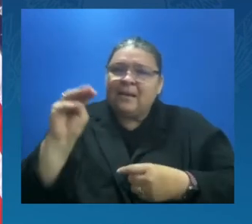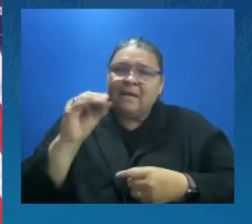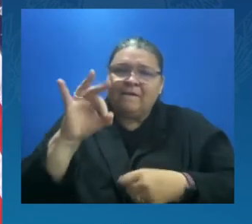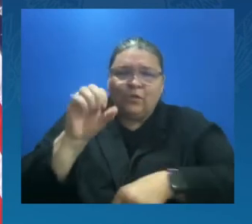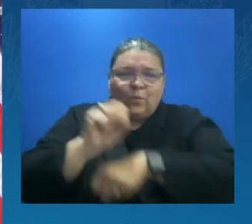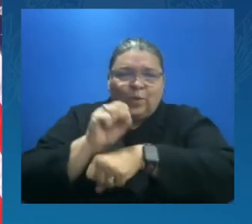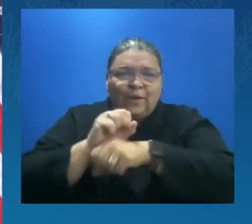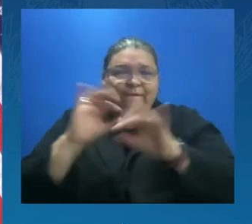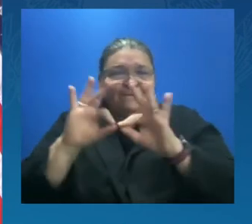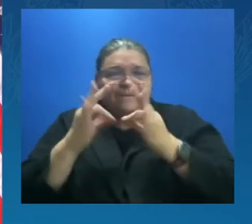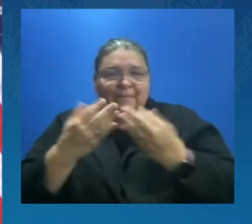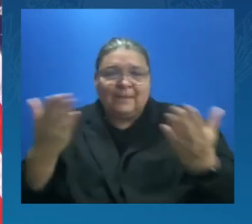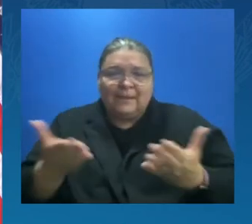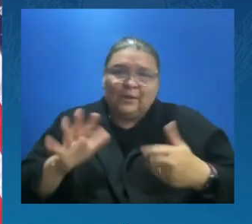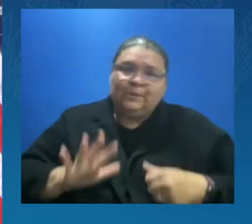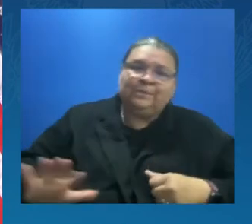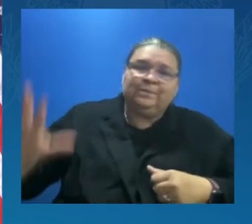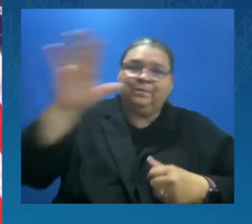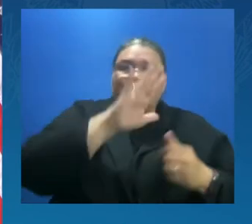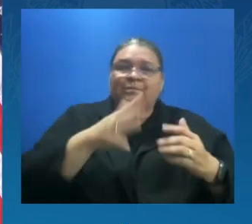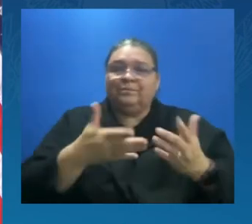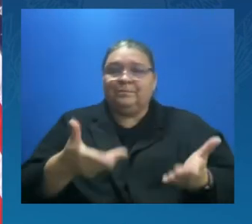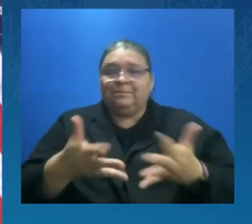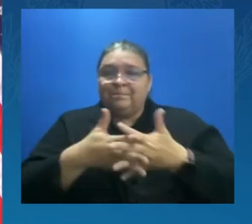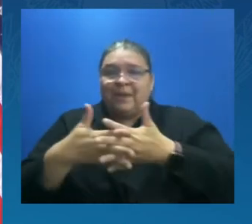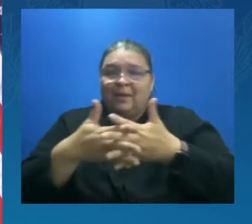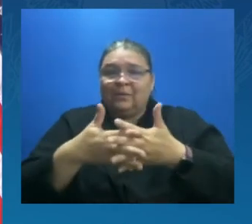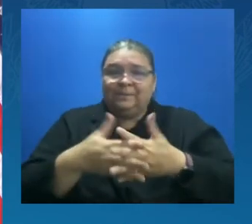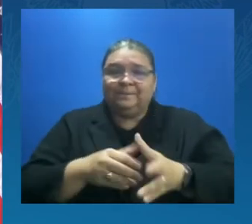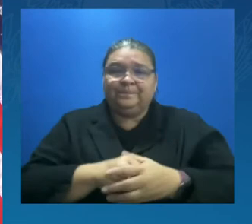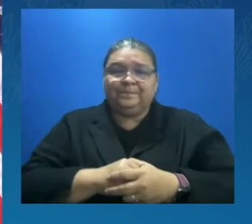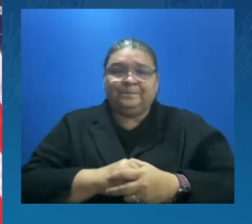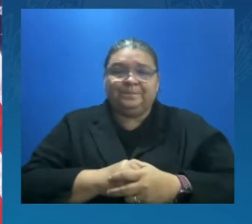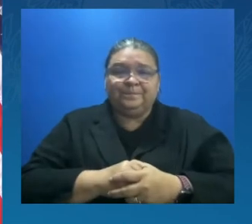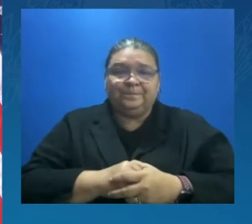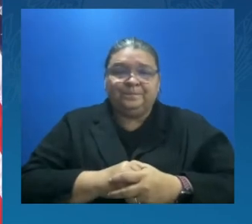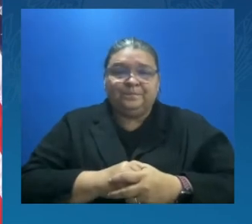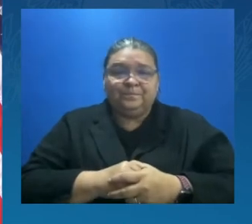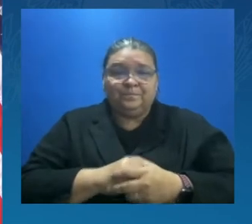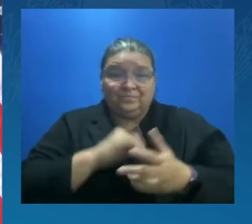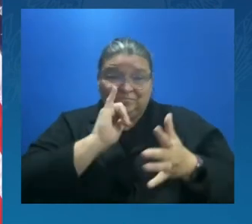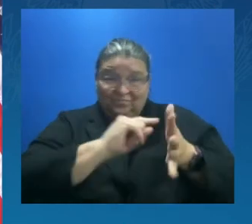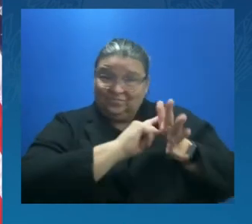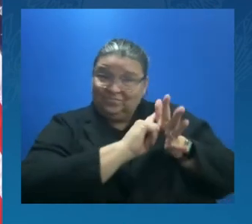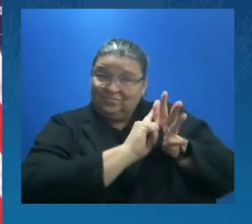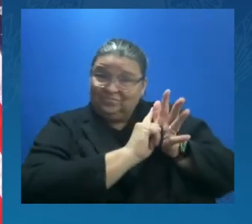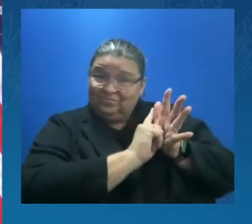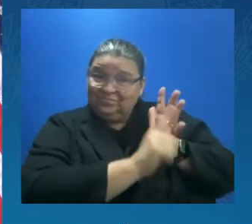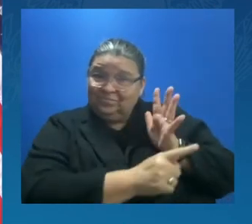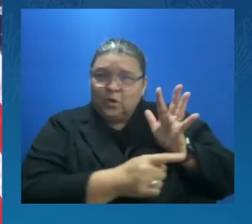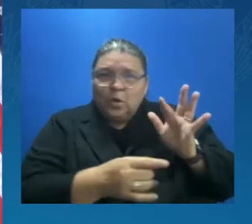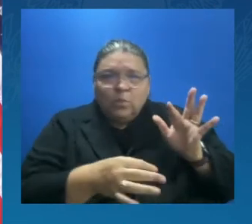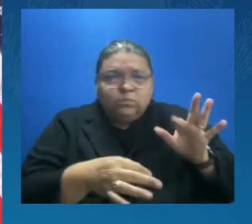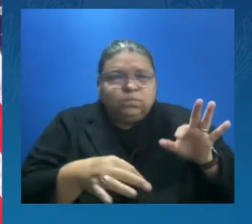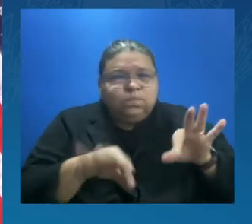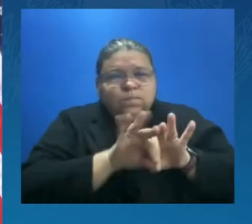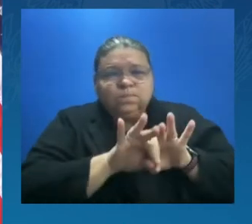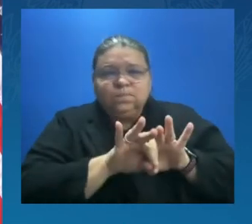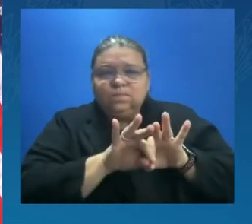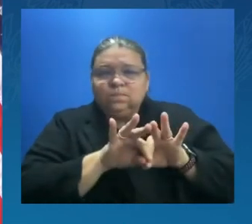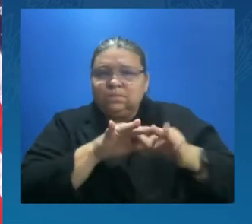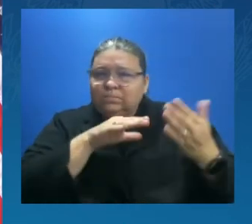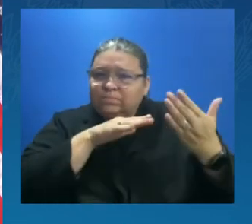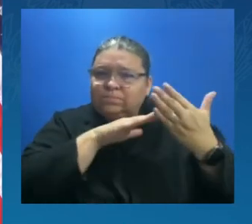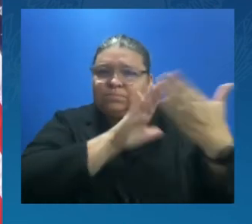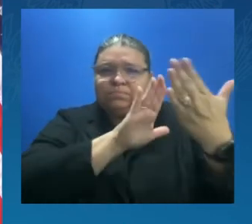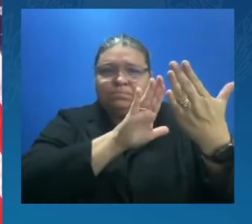So, these investments are an important step forward, and our nation will soon take another great step forward in our fight